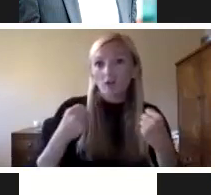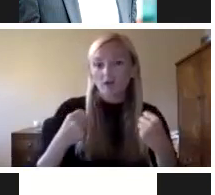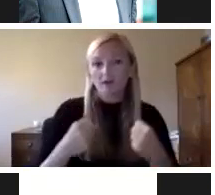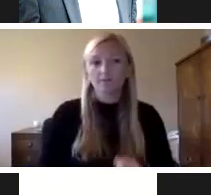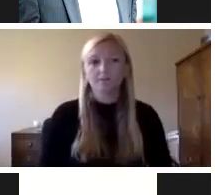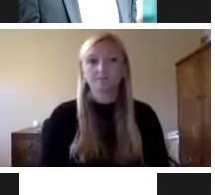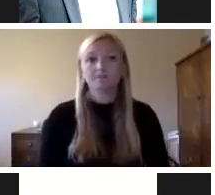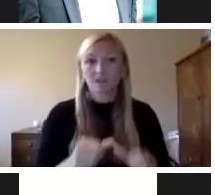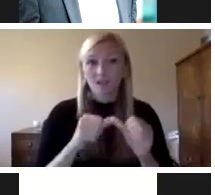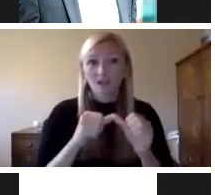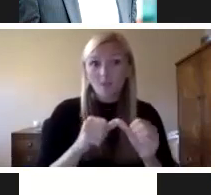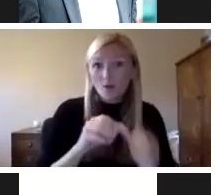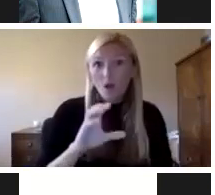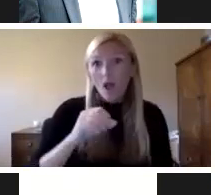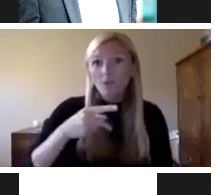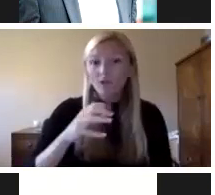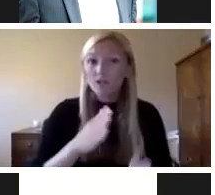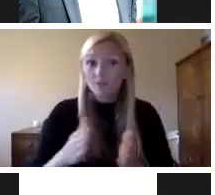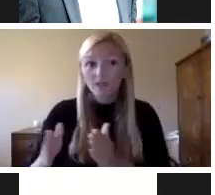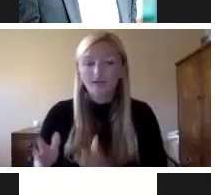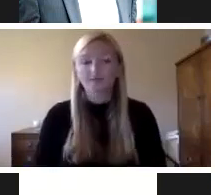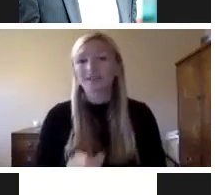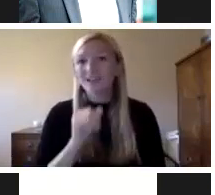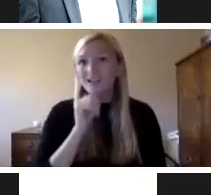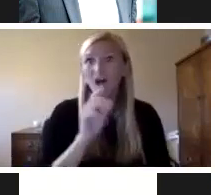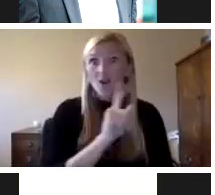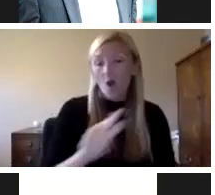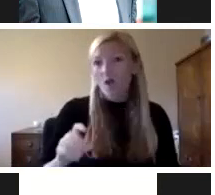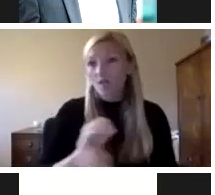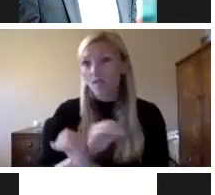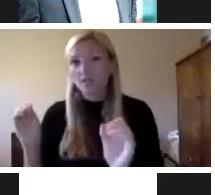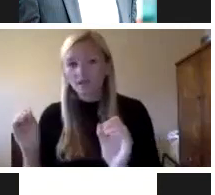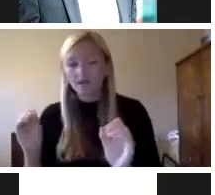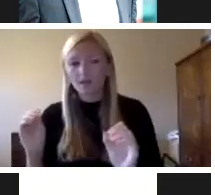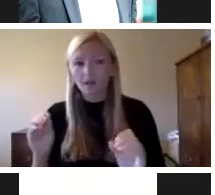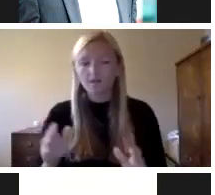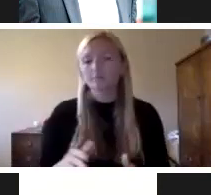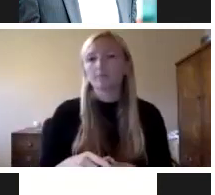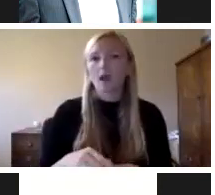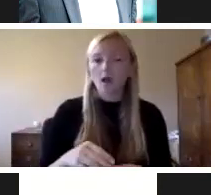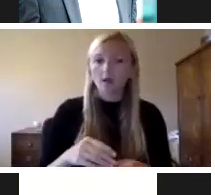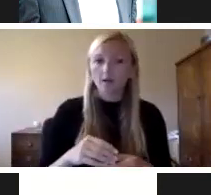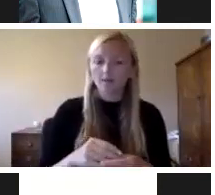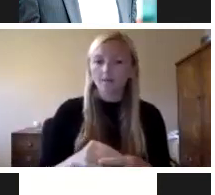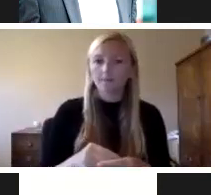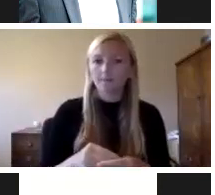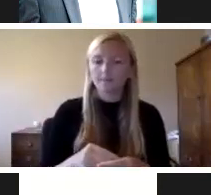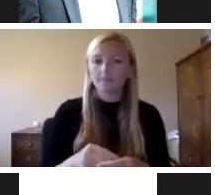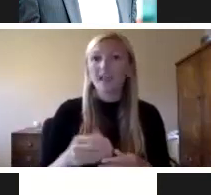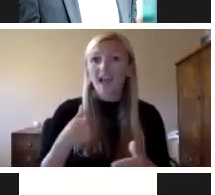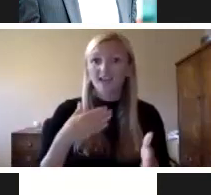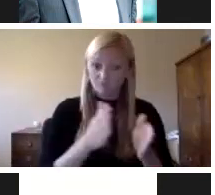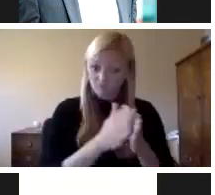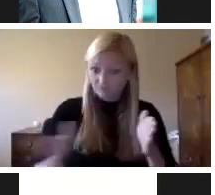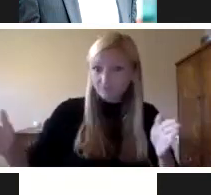Continuity of operations plans, however, is not all or nothing. It's an operational endeavor, it crosses the entire spectrum of an